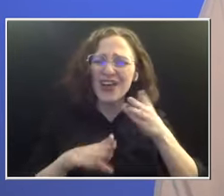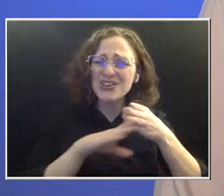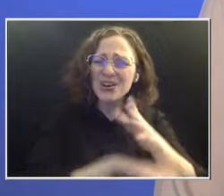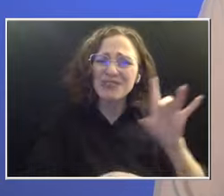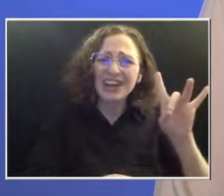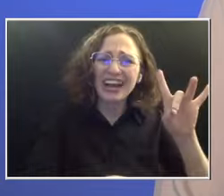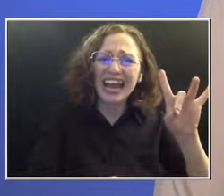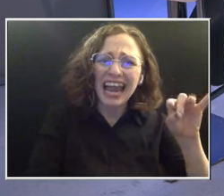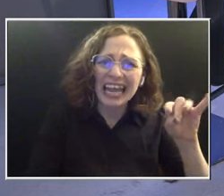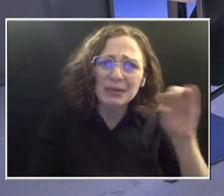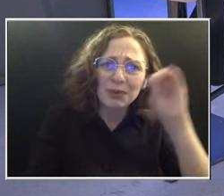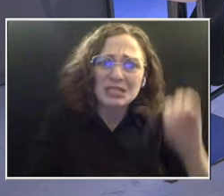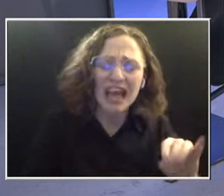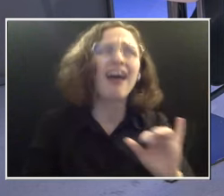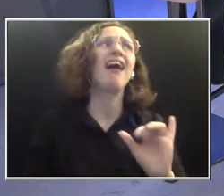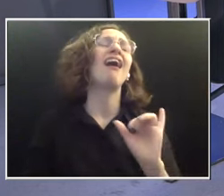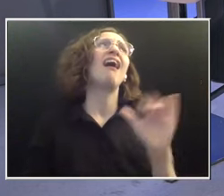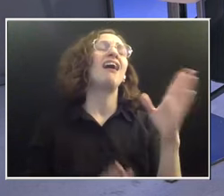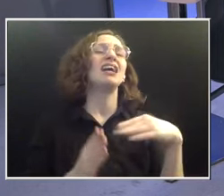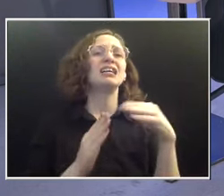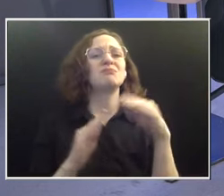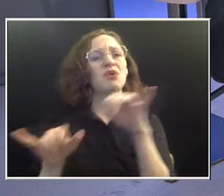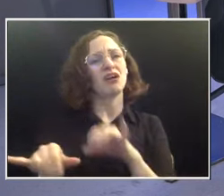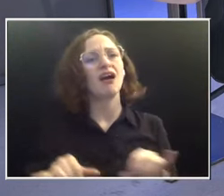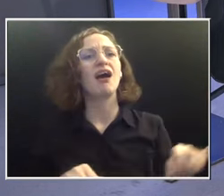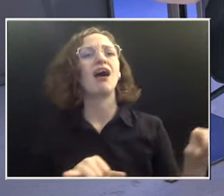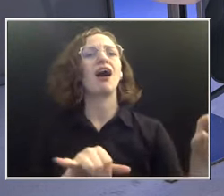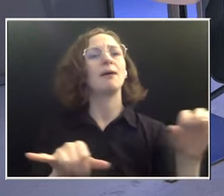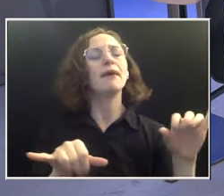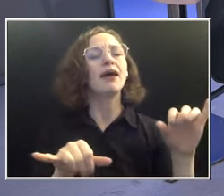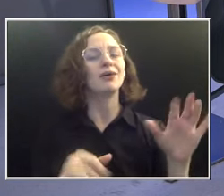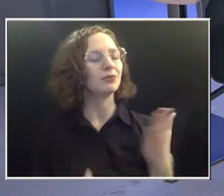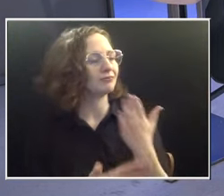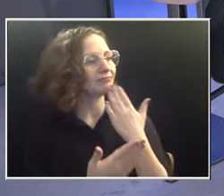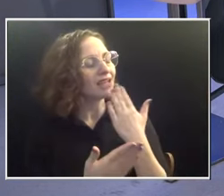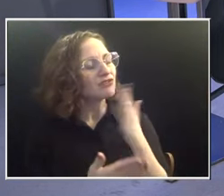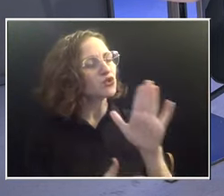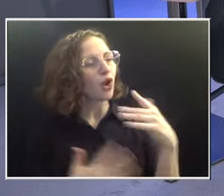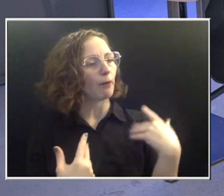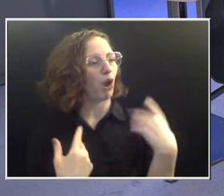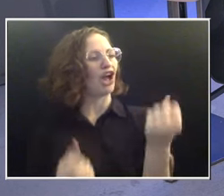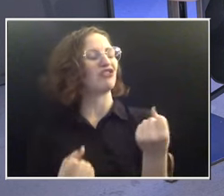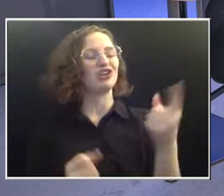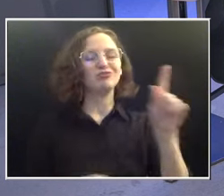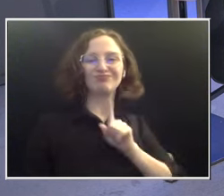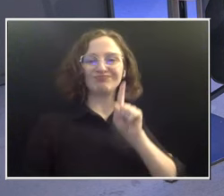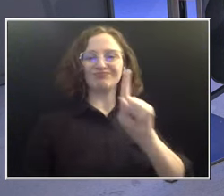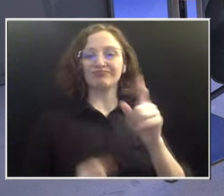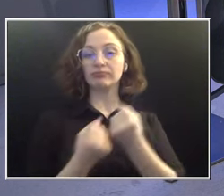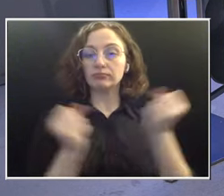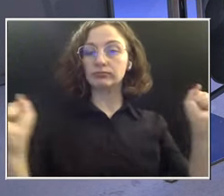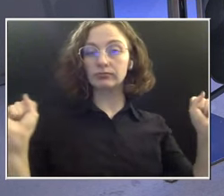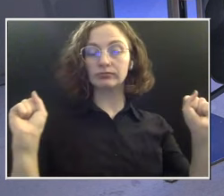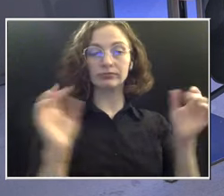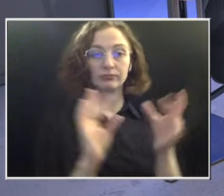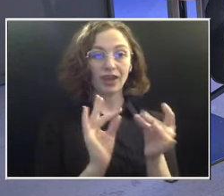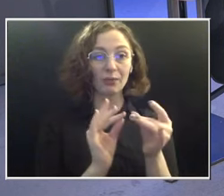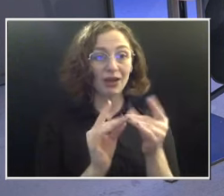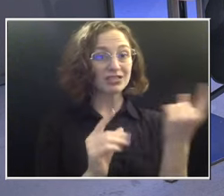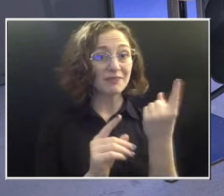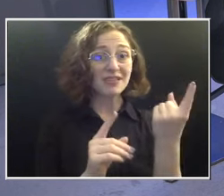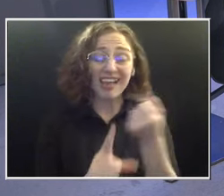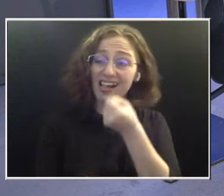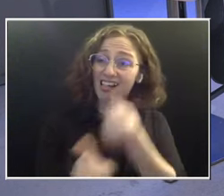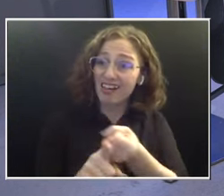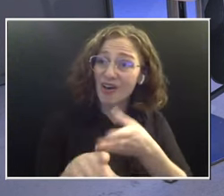everybody knows. Well, it is. And thank you for being brave enough to come forward and talk about something that, like you said, probably affects more than 80% of us. Yes. So